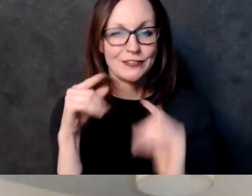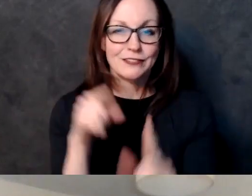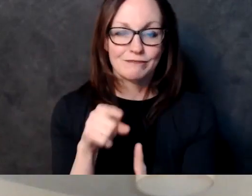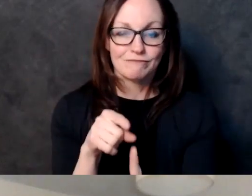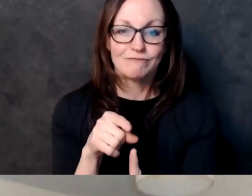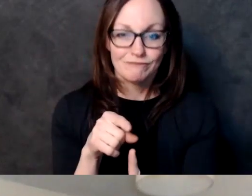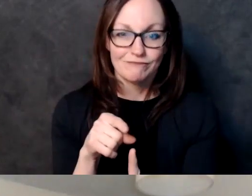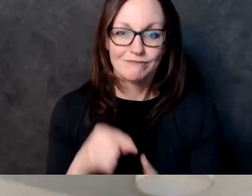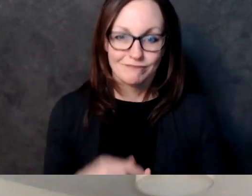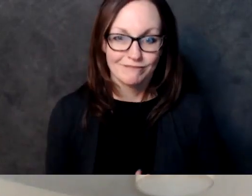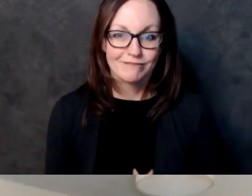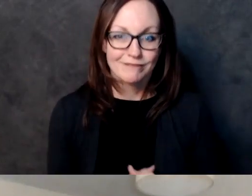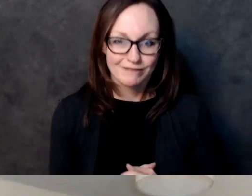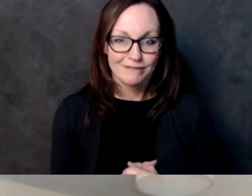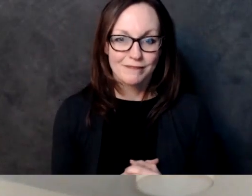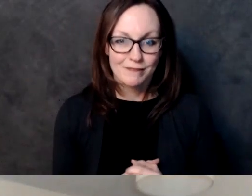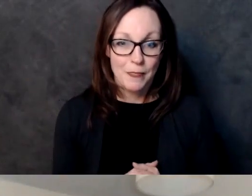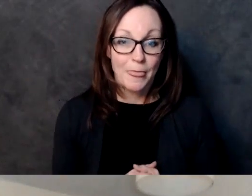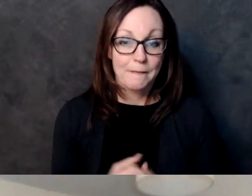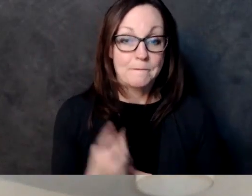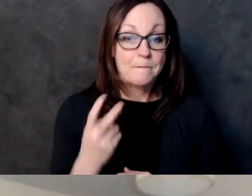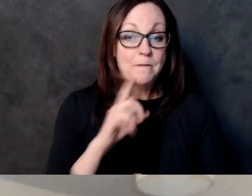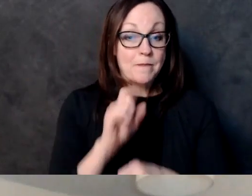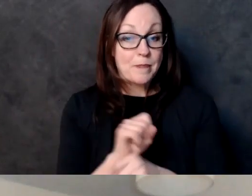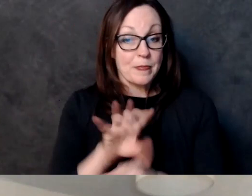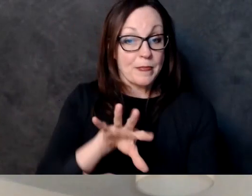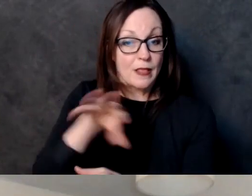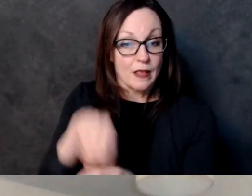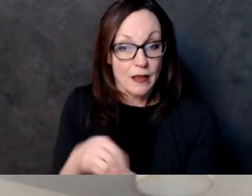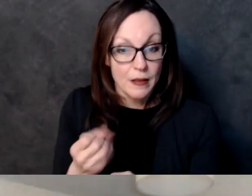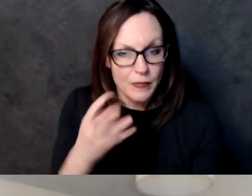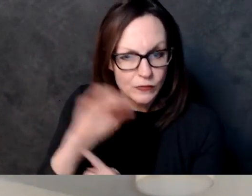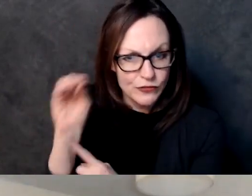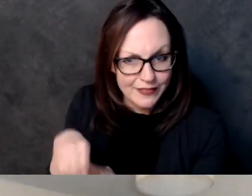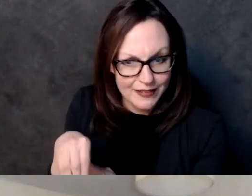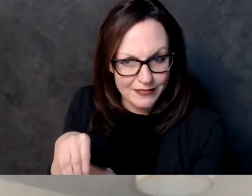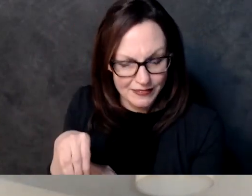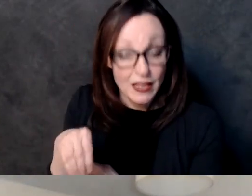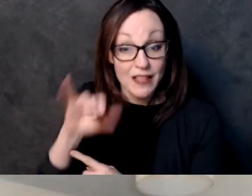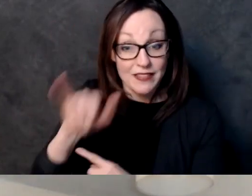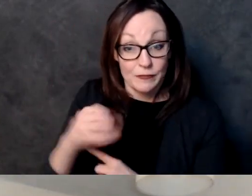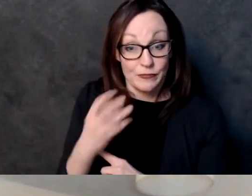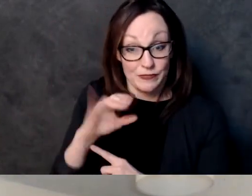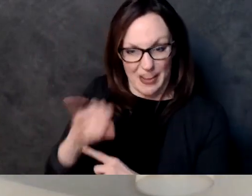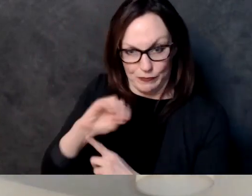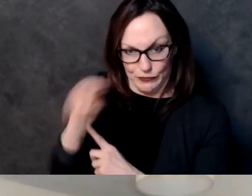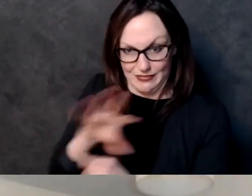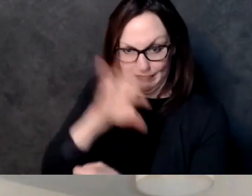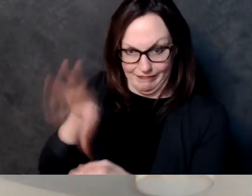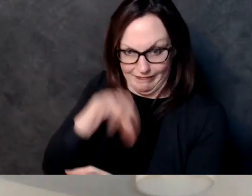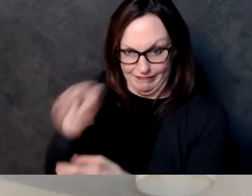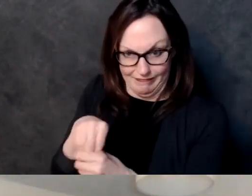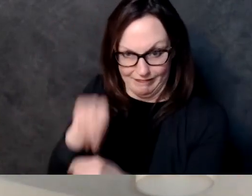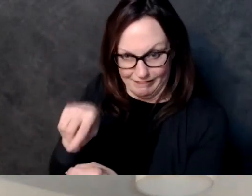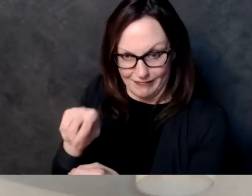have either uh directly voted or been part of a uh or have had their local legislative